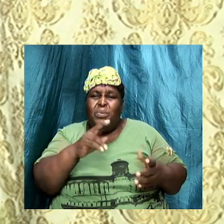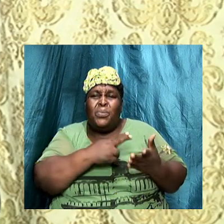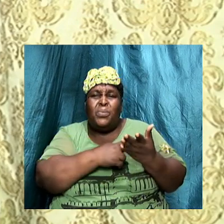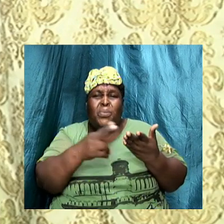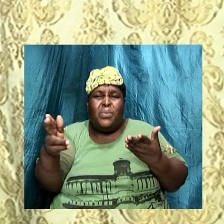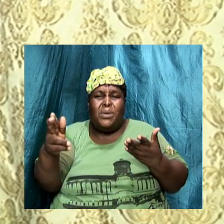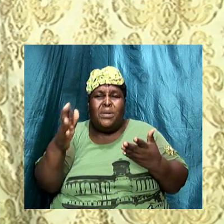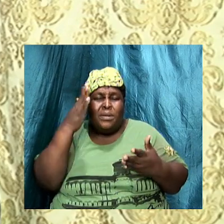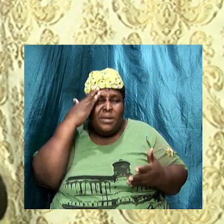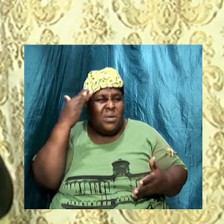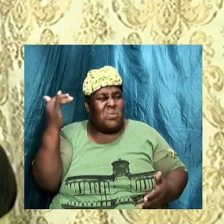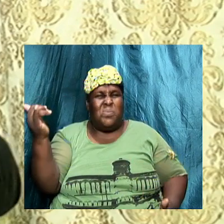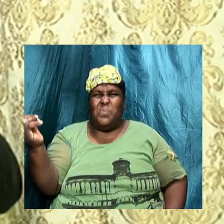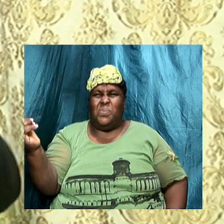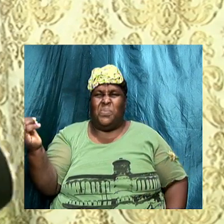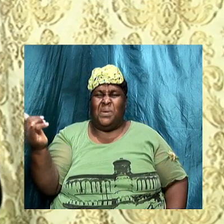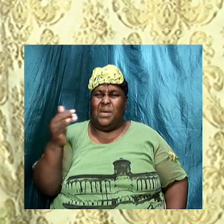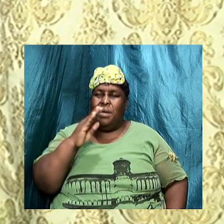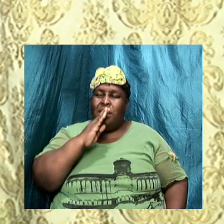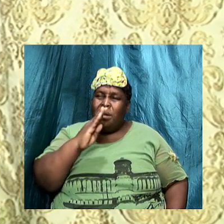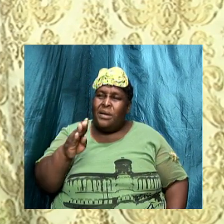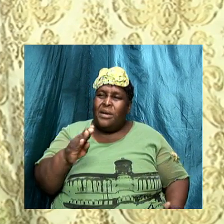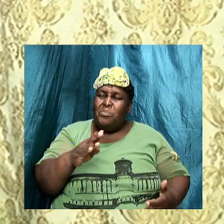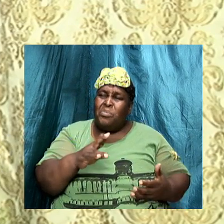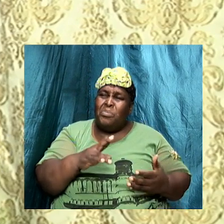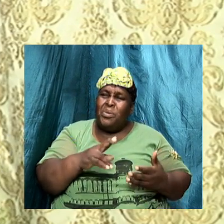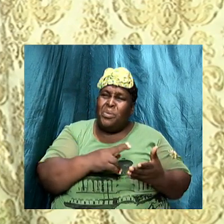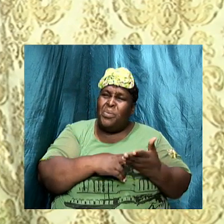Why should I be holy? Because it is a requirement.